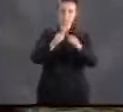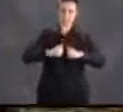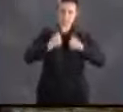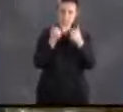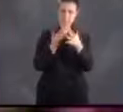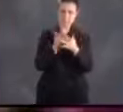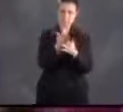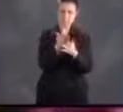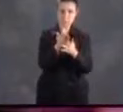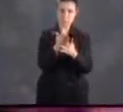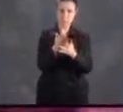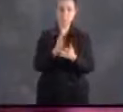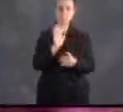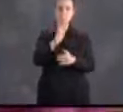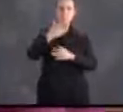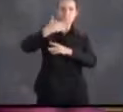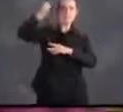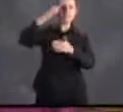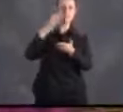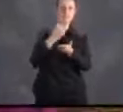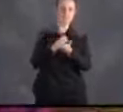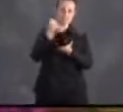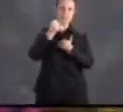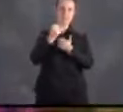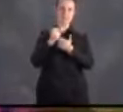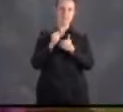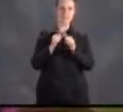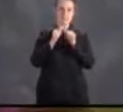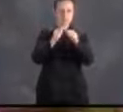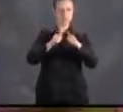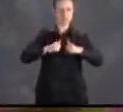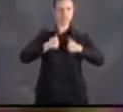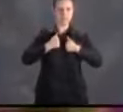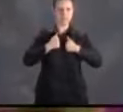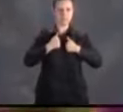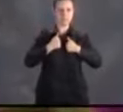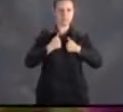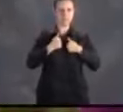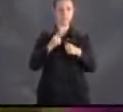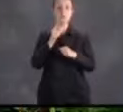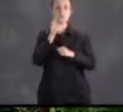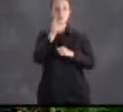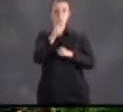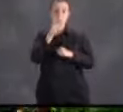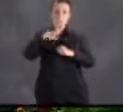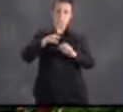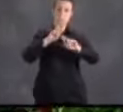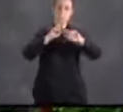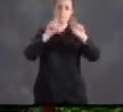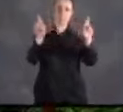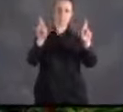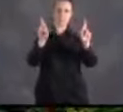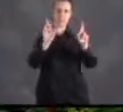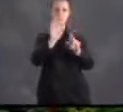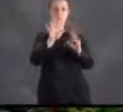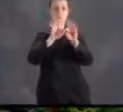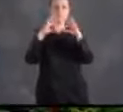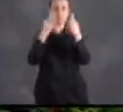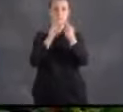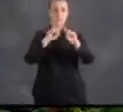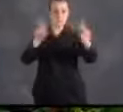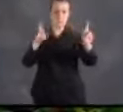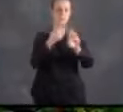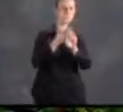them? Your best chance for safety and survival from any disaster is for you and your family to be ready